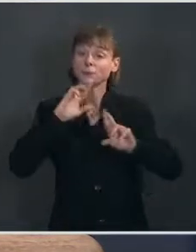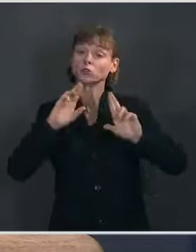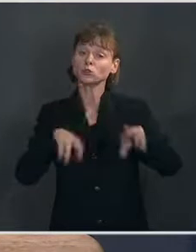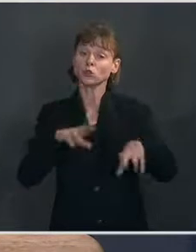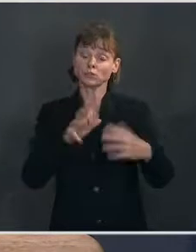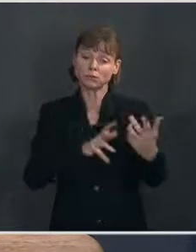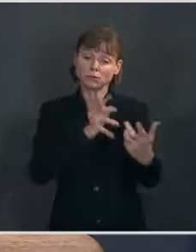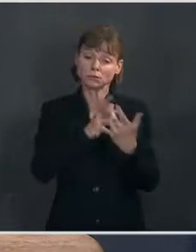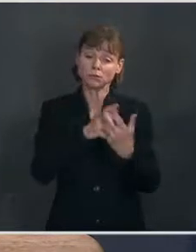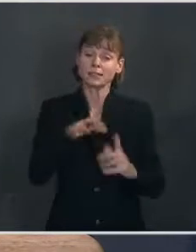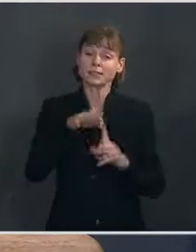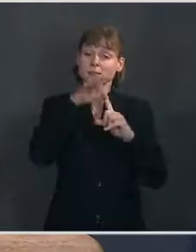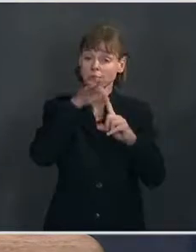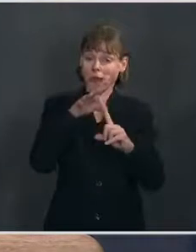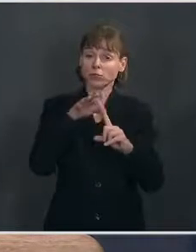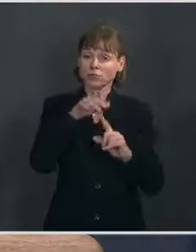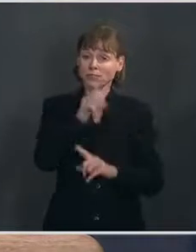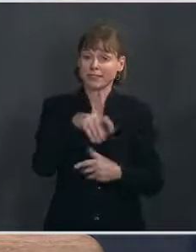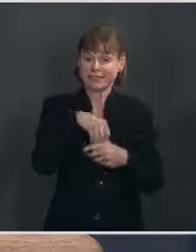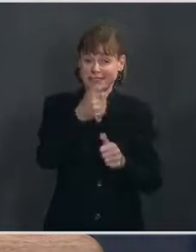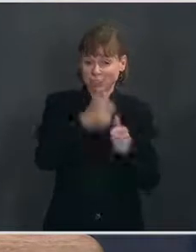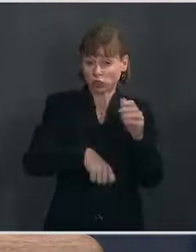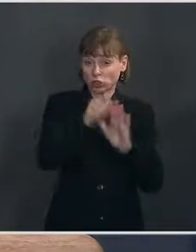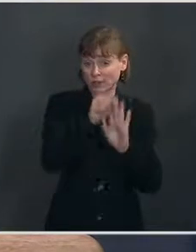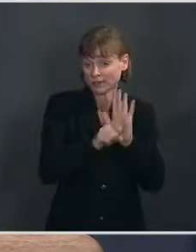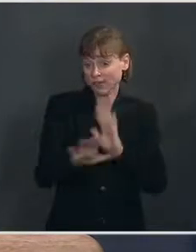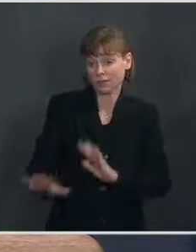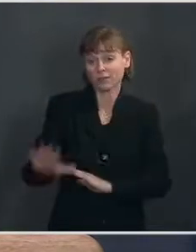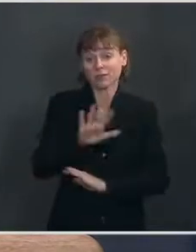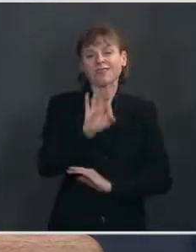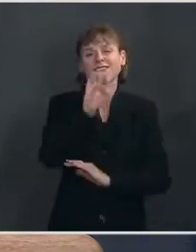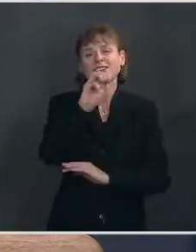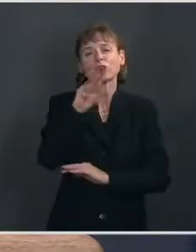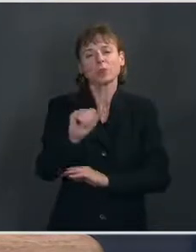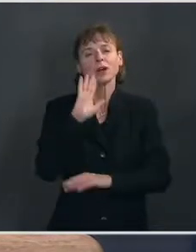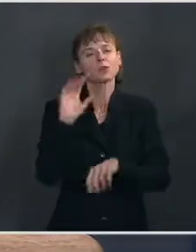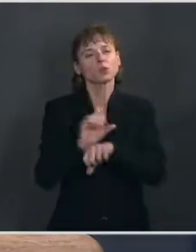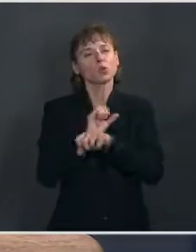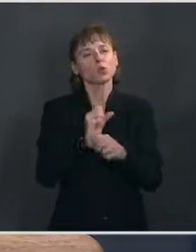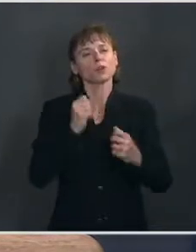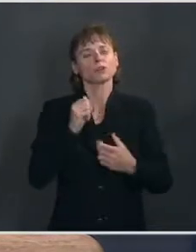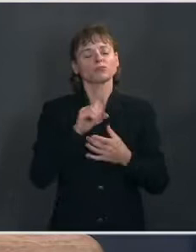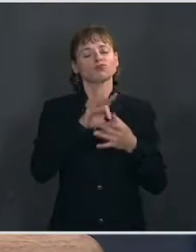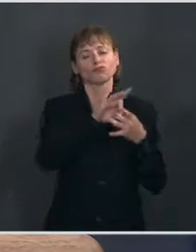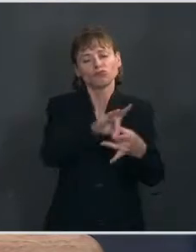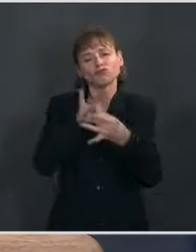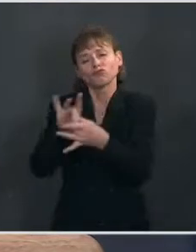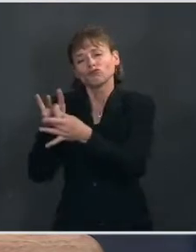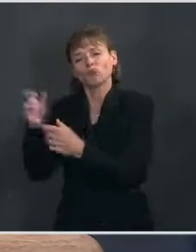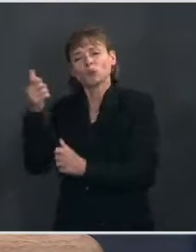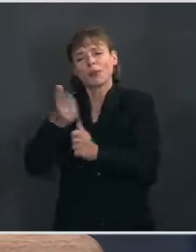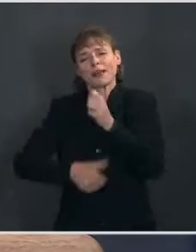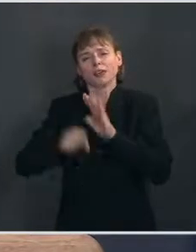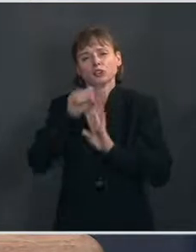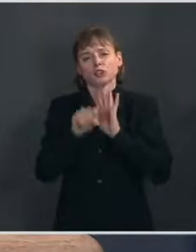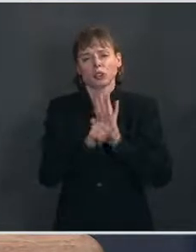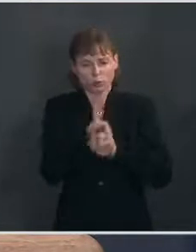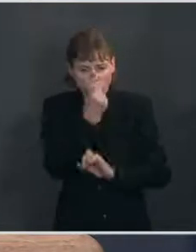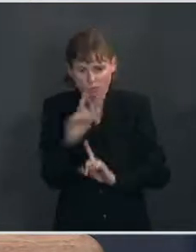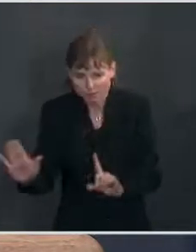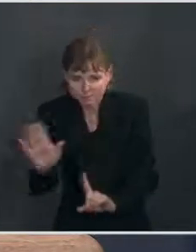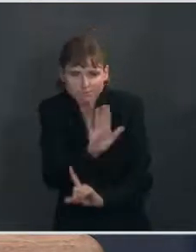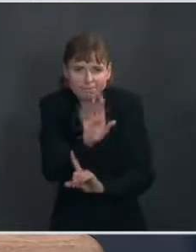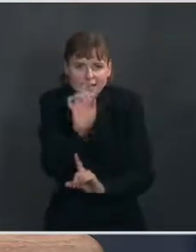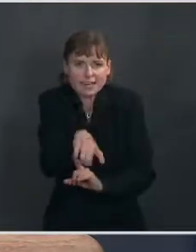and needs of our states. FEMA is working in strong partnership with states to get a handle on their needs and accordingly have requested the significant